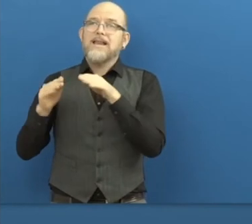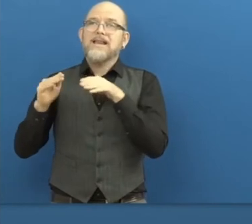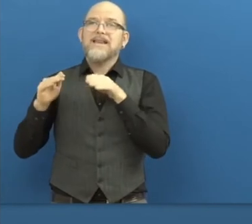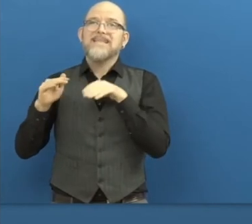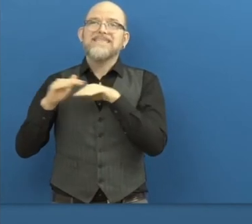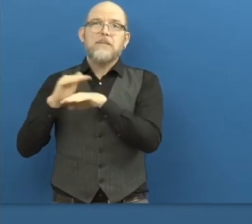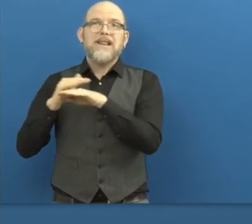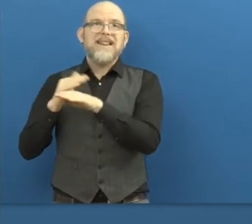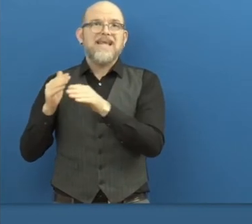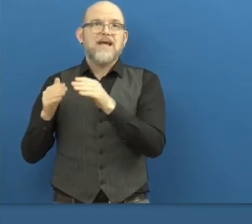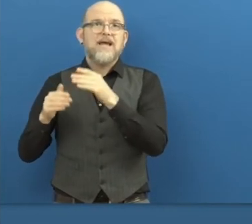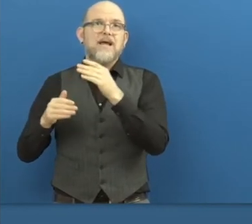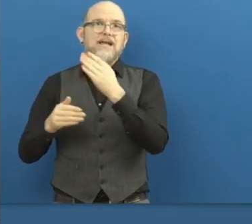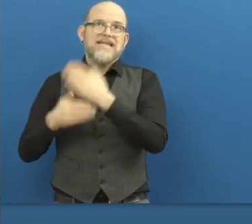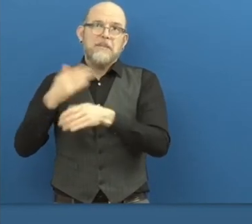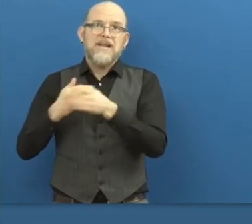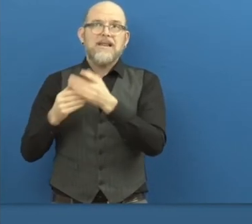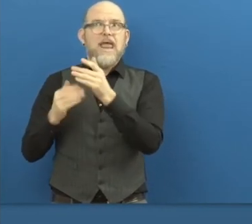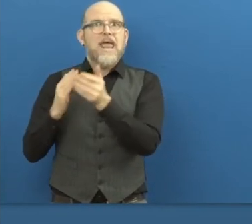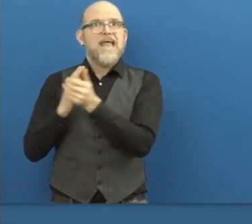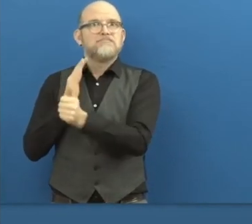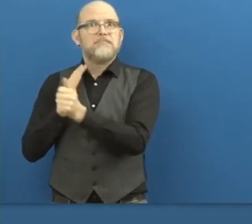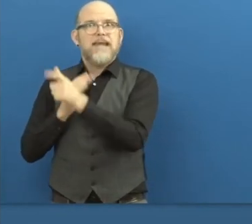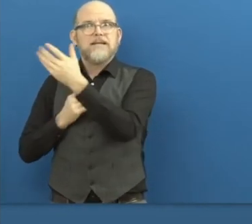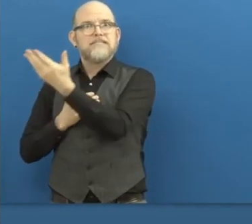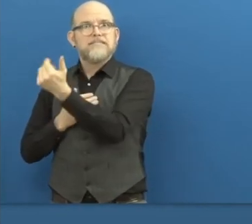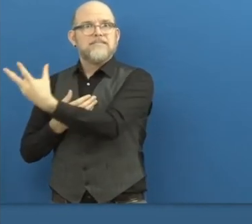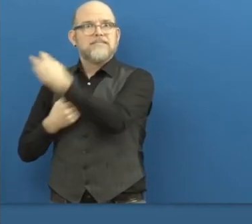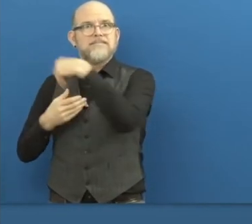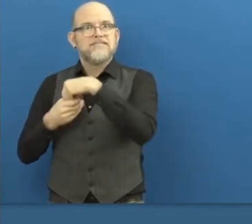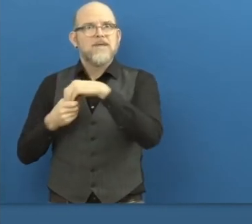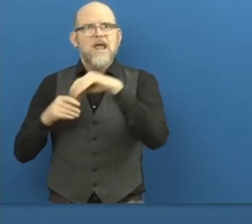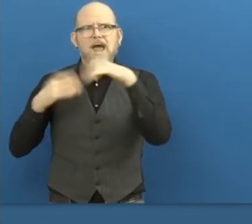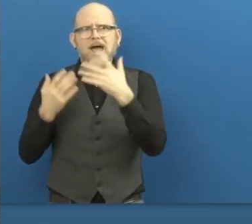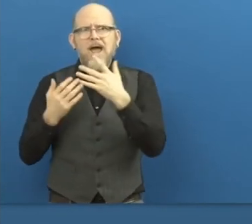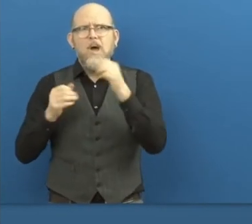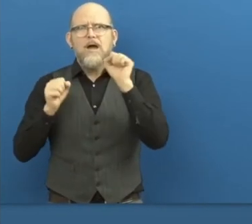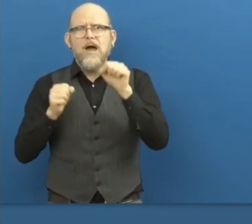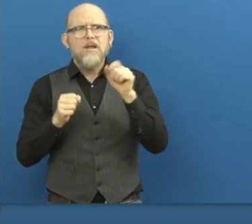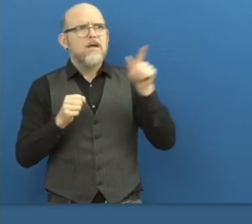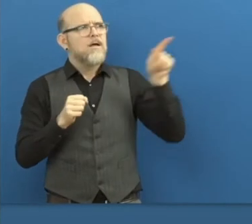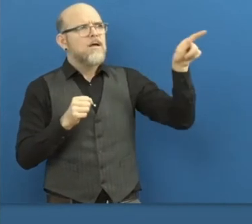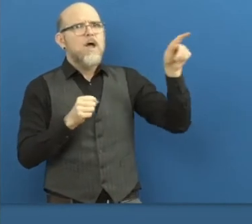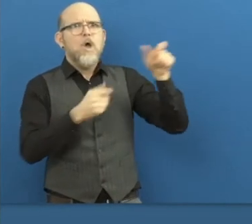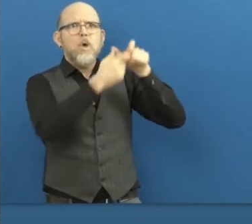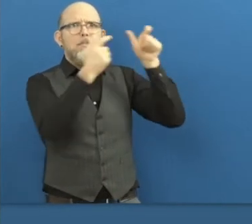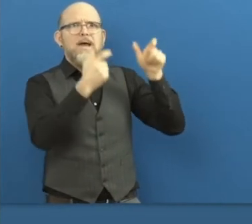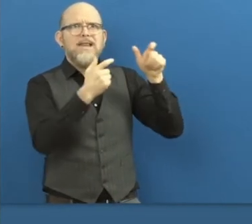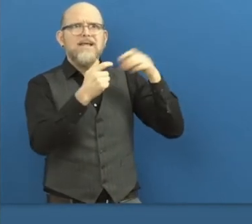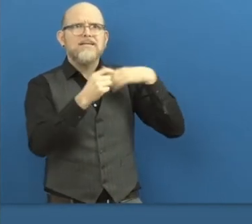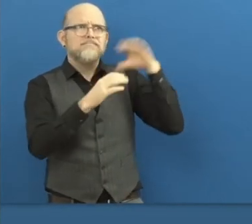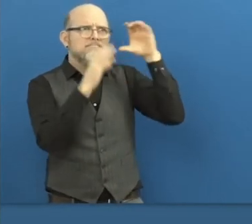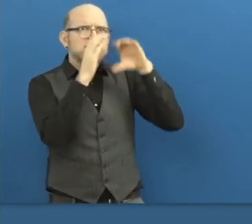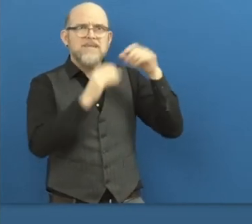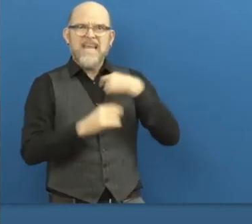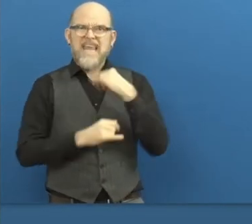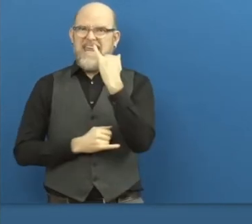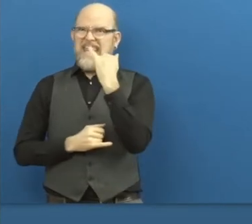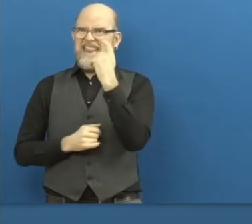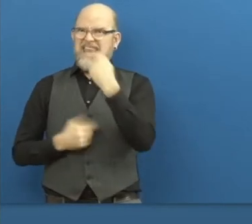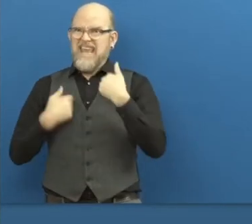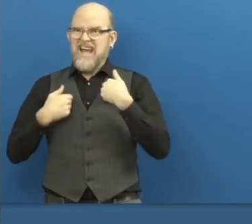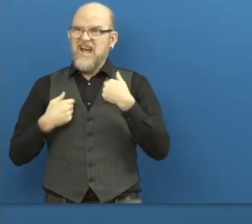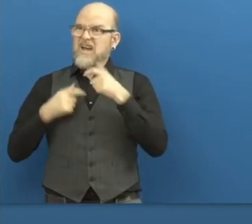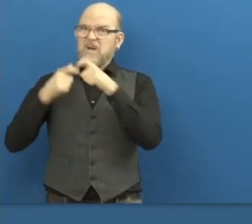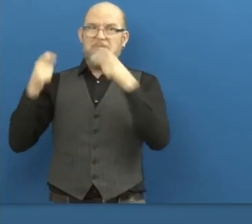seen that the system works quite well so that we can focus on the conversations with the companies. We're not an IT company, but we are a company that